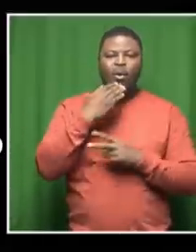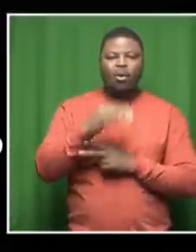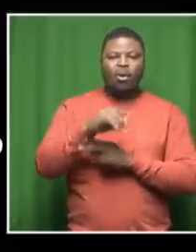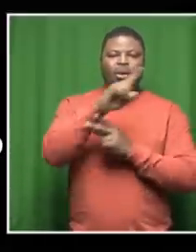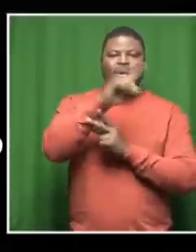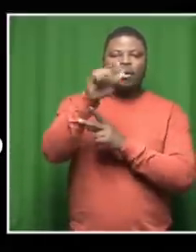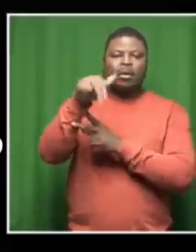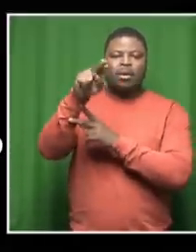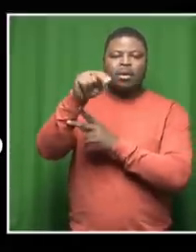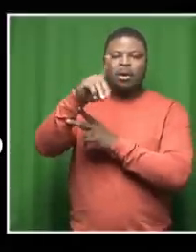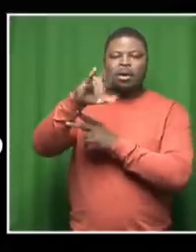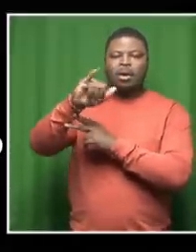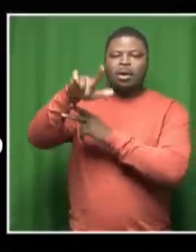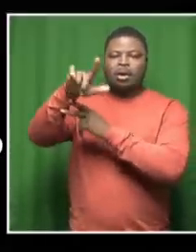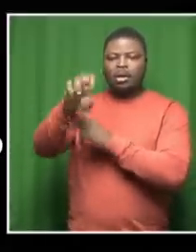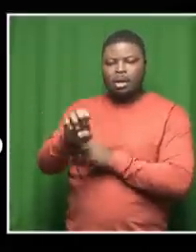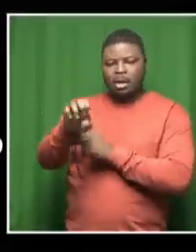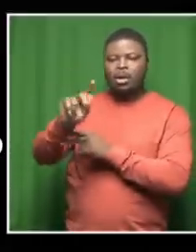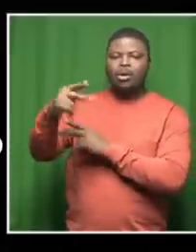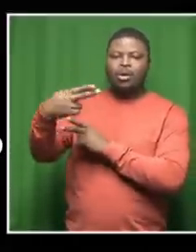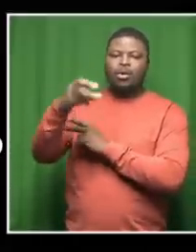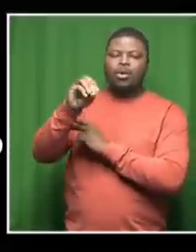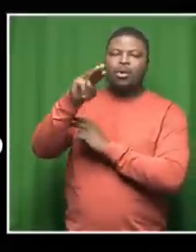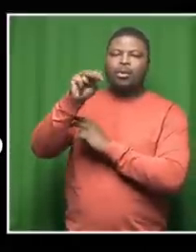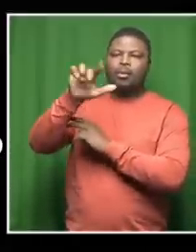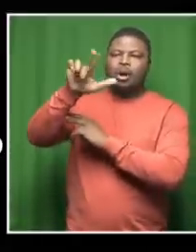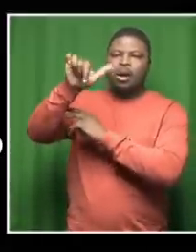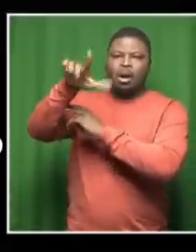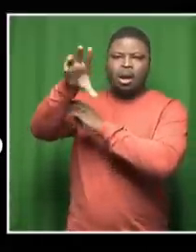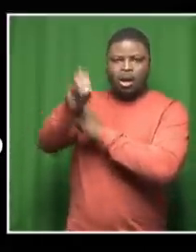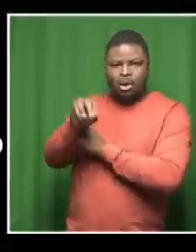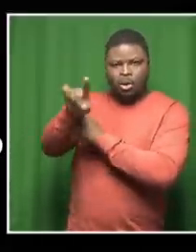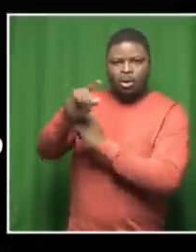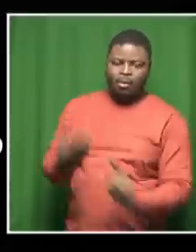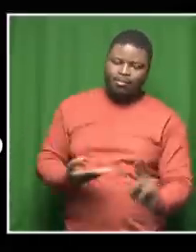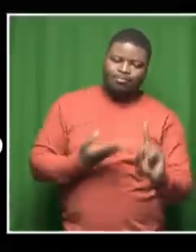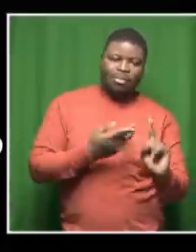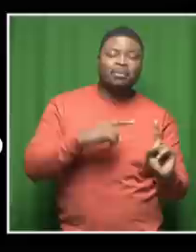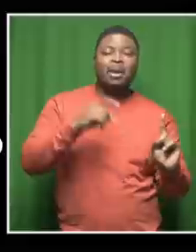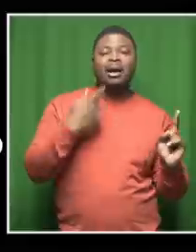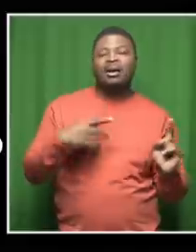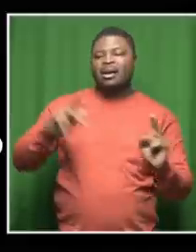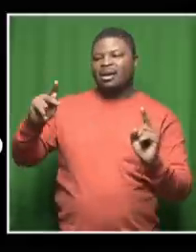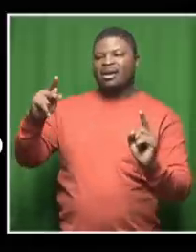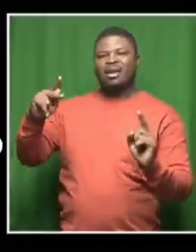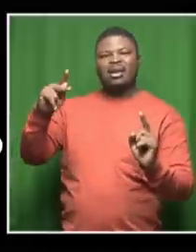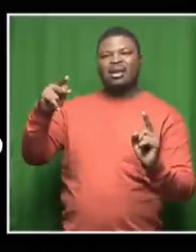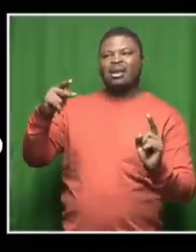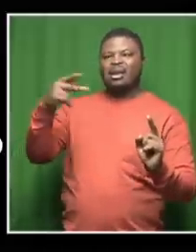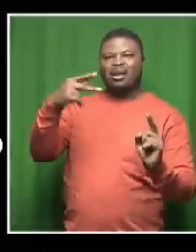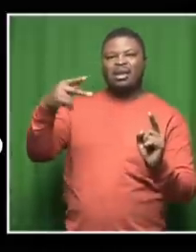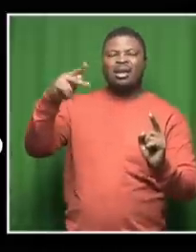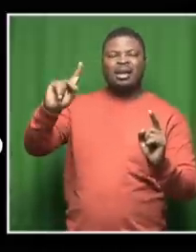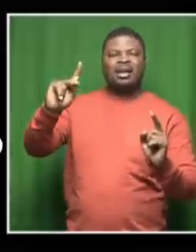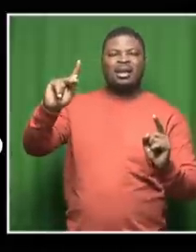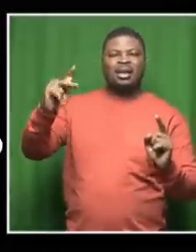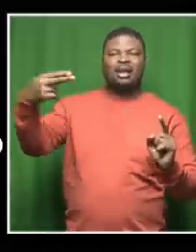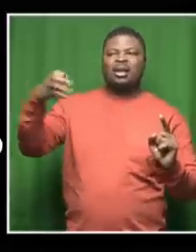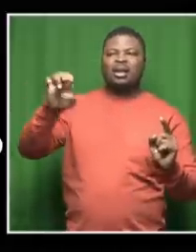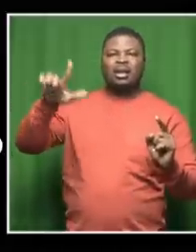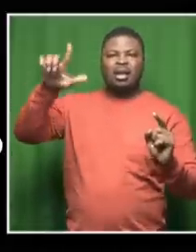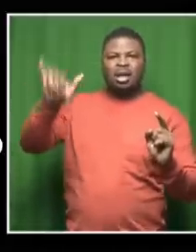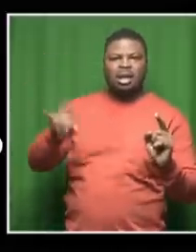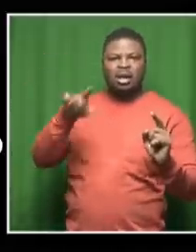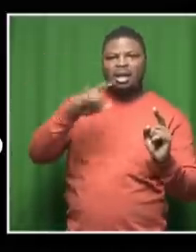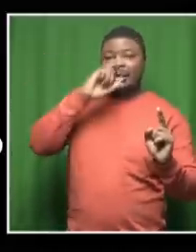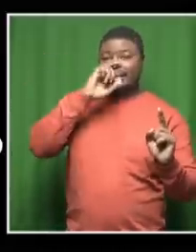of course and uh testimony by zandile kumalo who's of course kelly kumalo's sister and she's um in the new trial